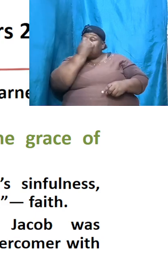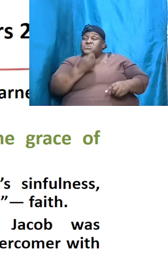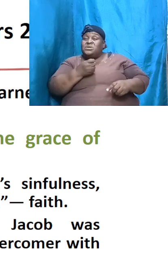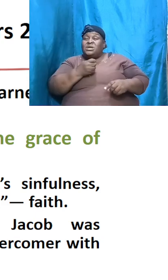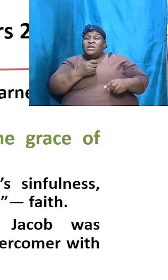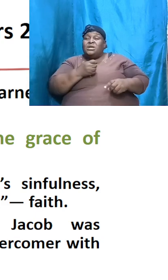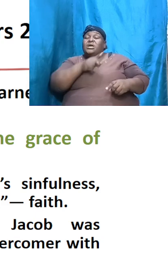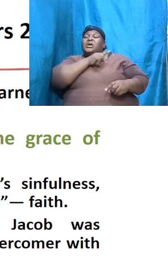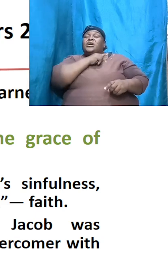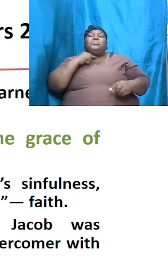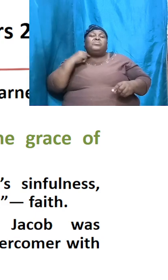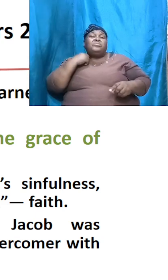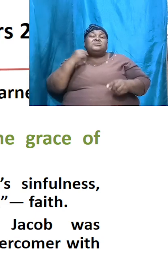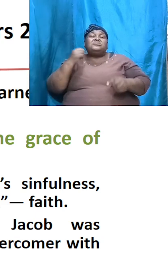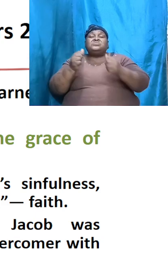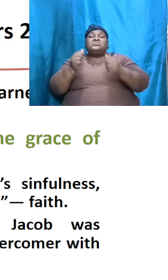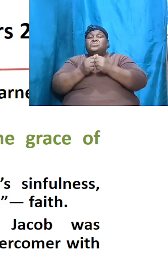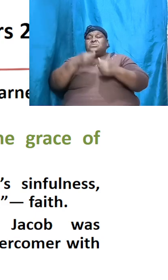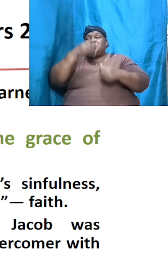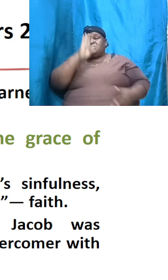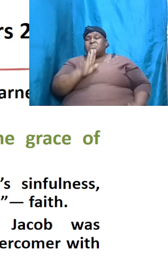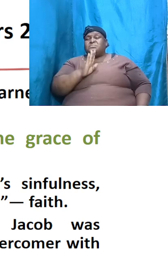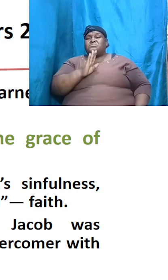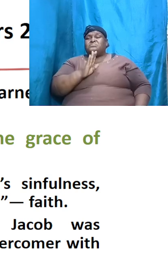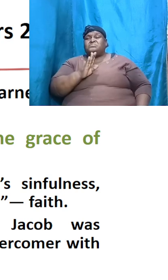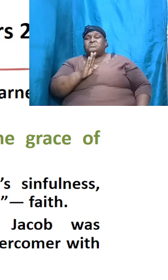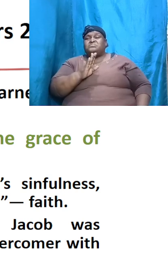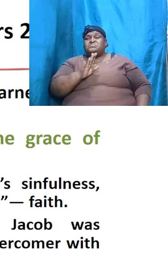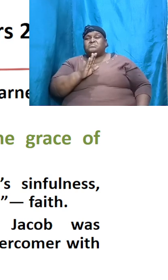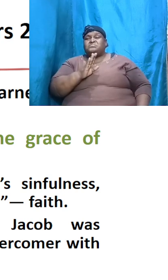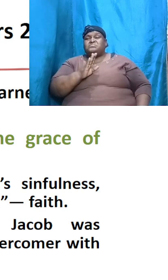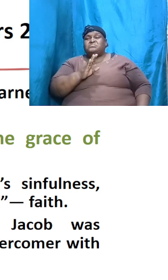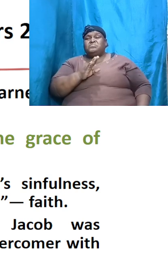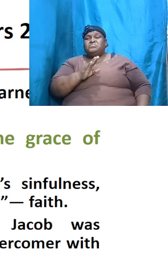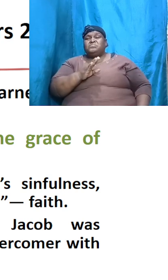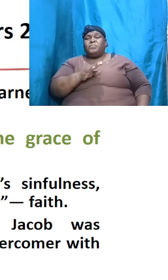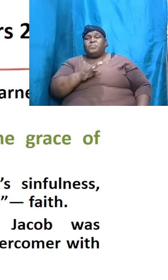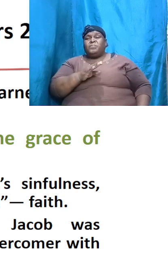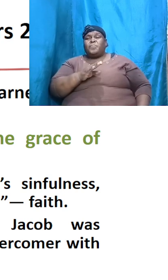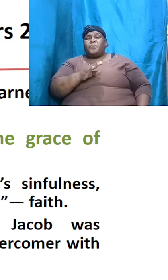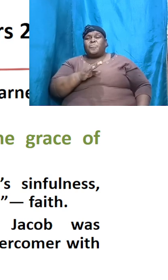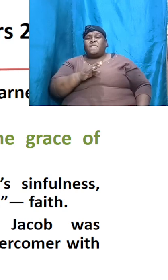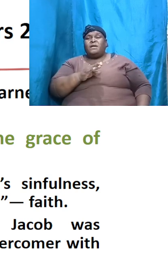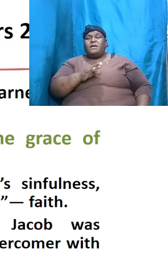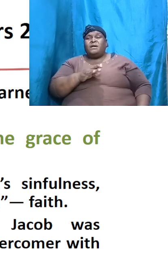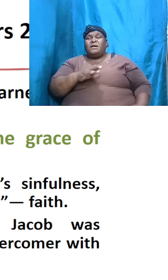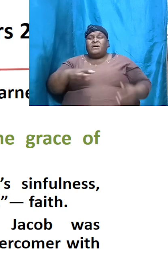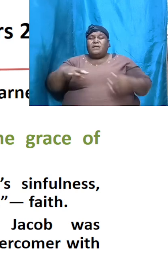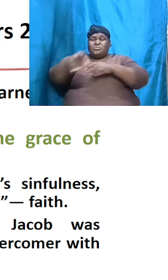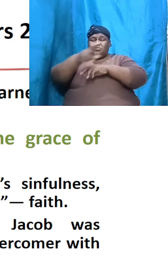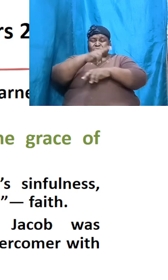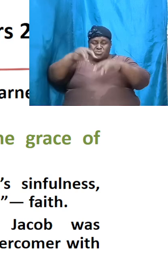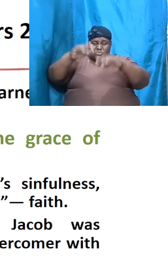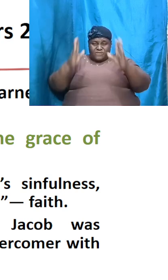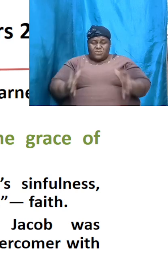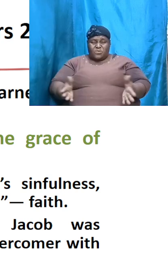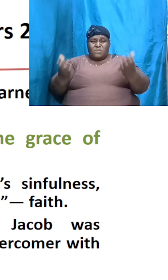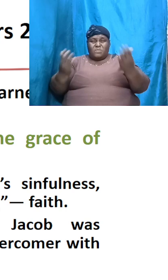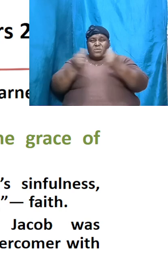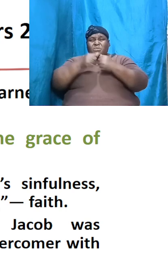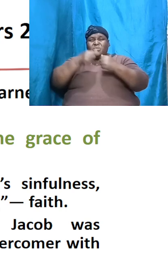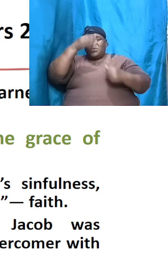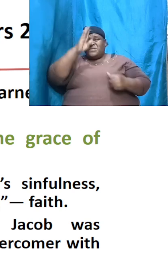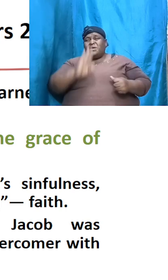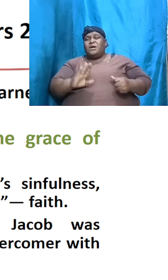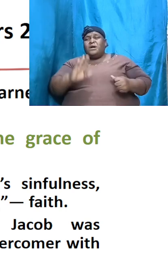a prince with God mighty God an overcomer with God and man